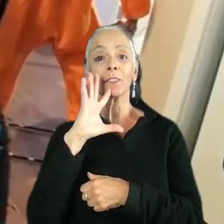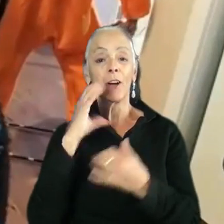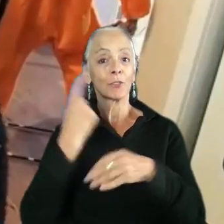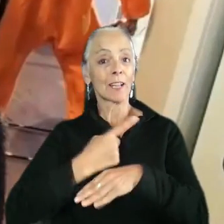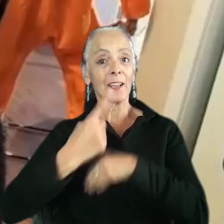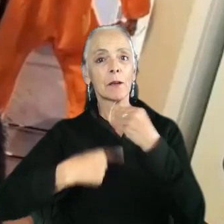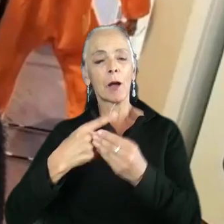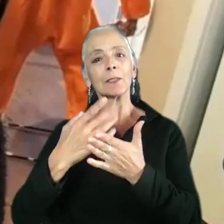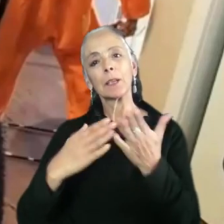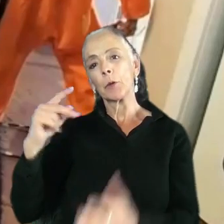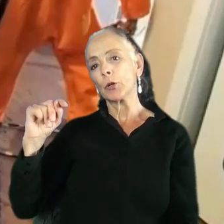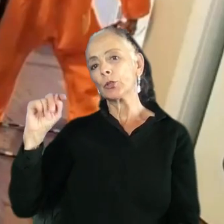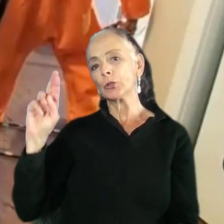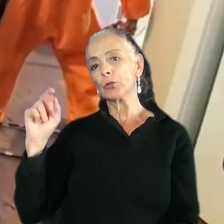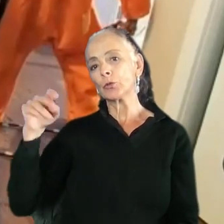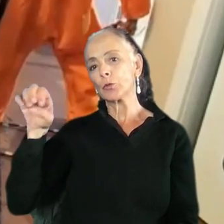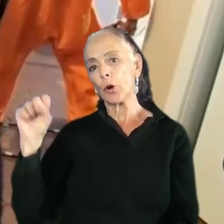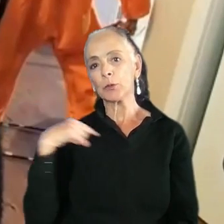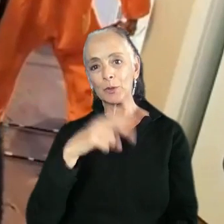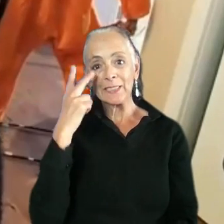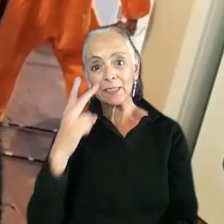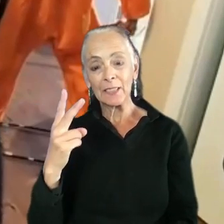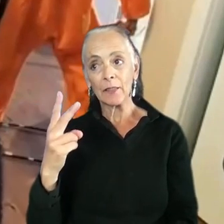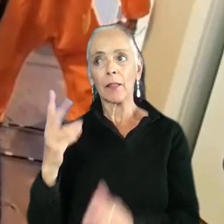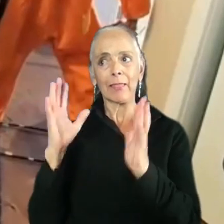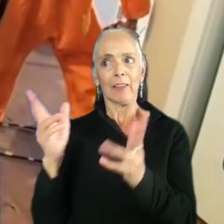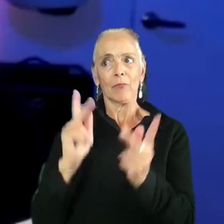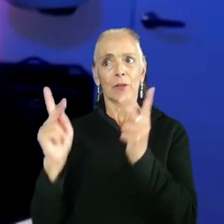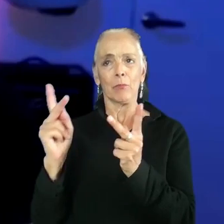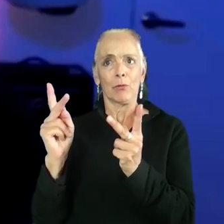the tropes that we see in horror games that leave people out on having a good scare.